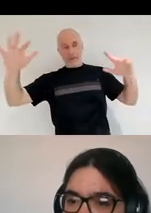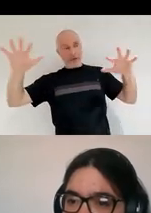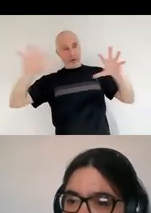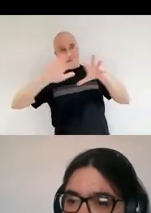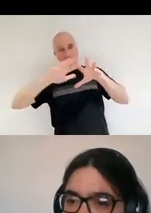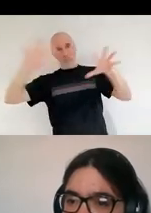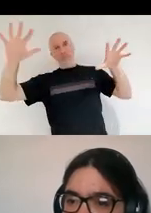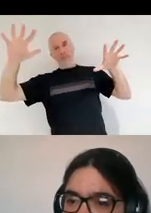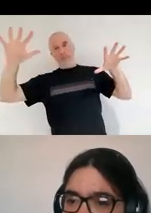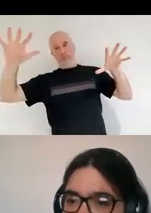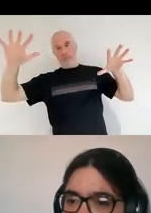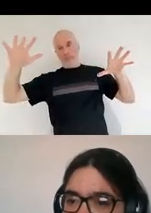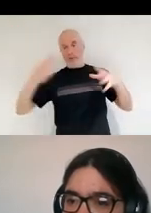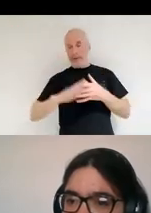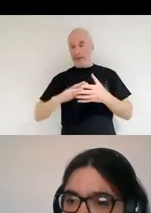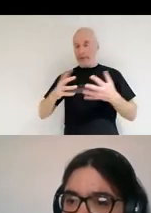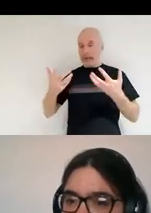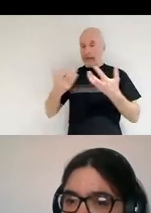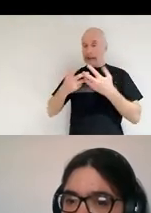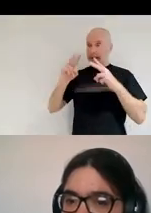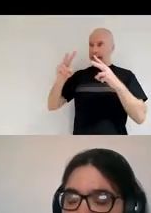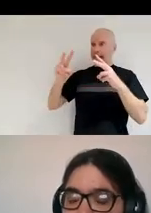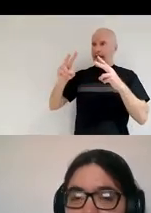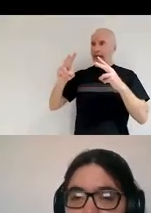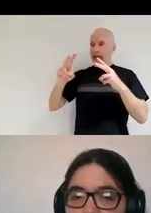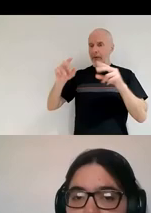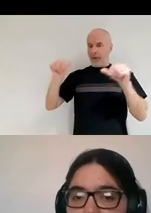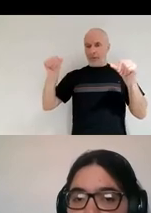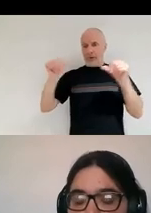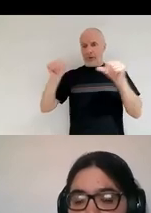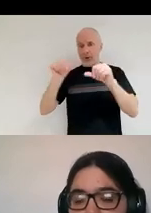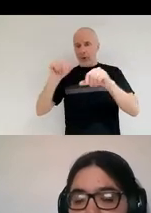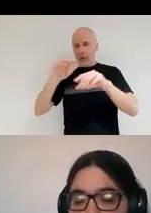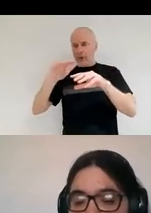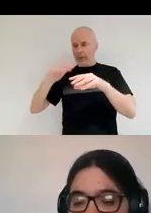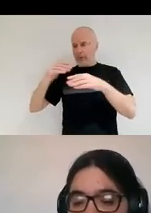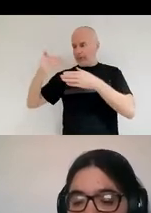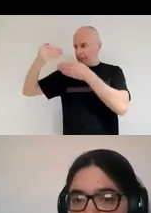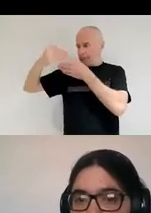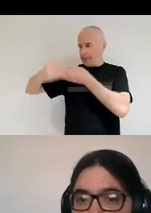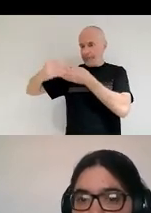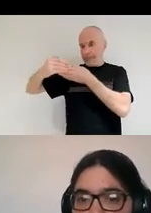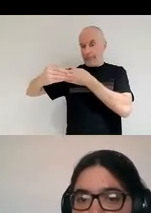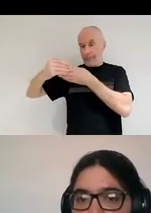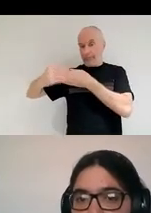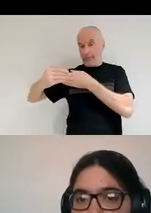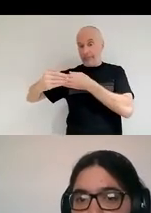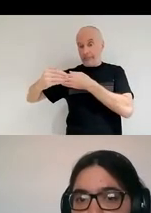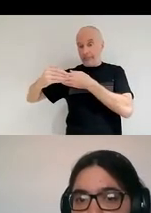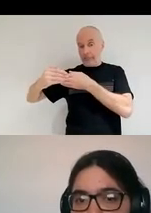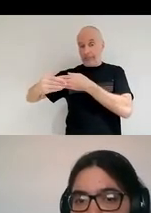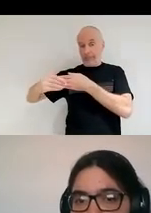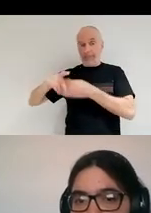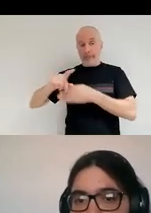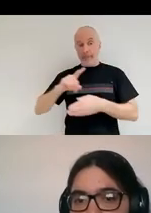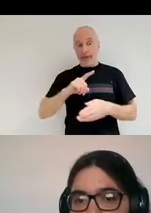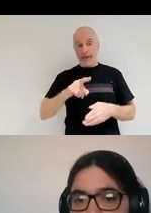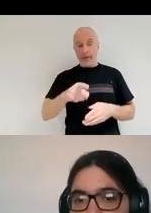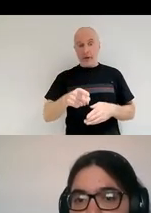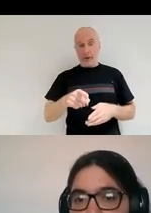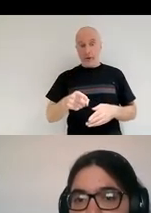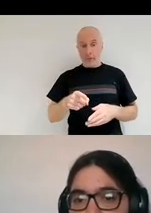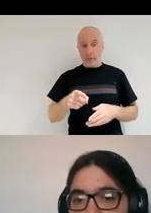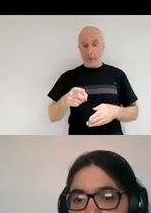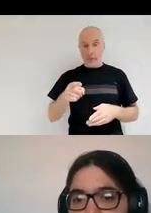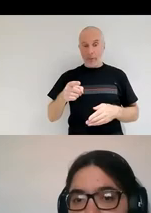it only existed for a short time, if that makes sense. Okay. So the reason is that those, so if you go